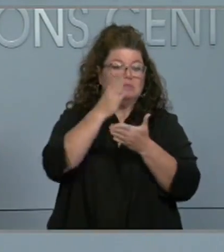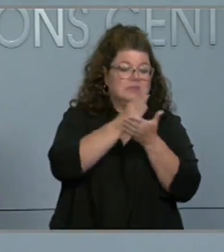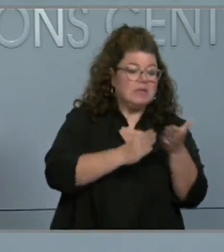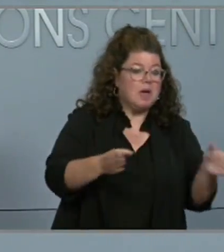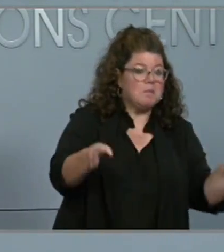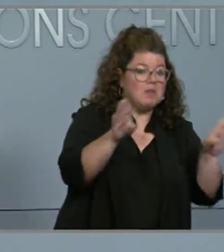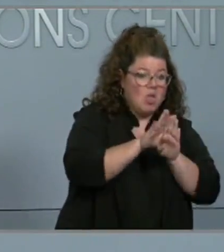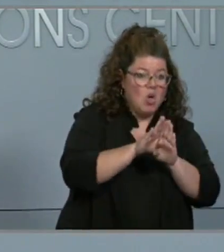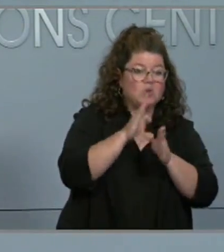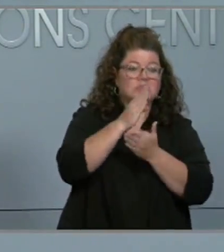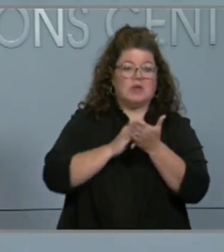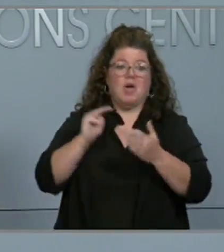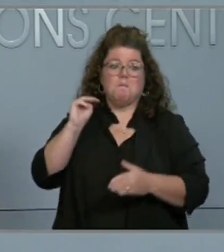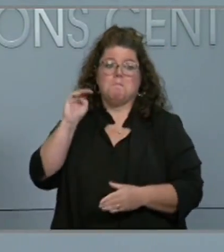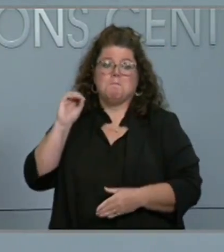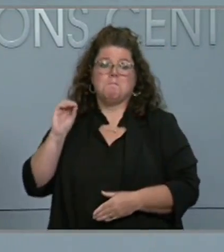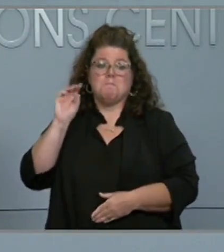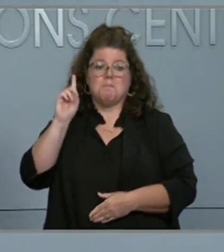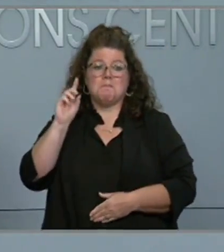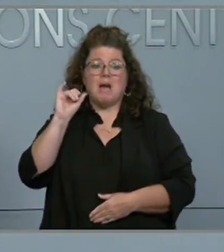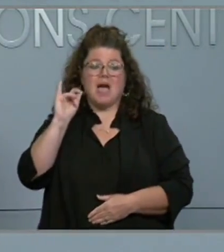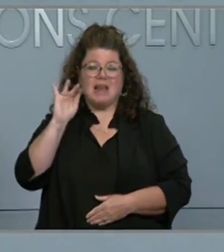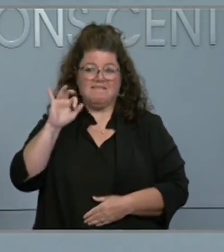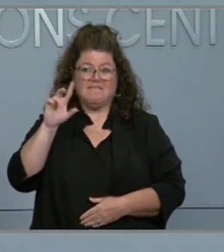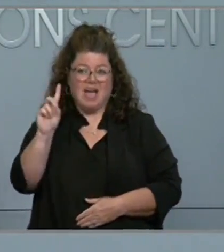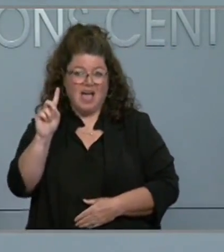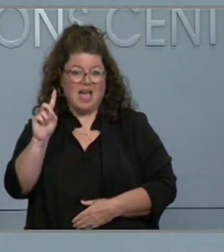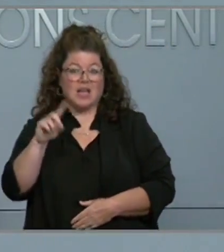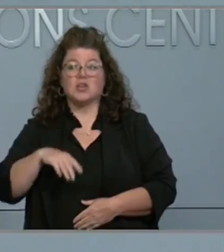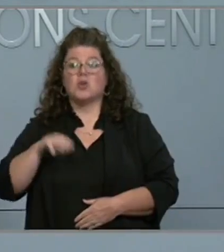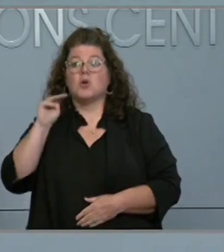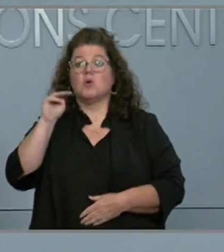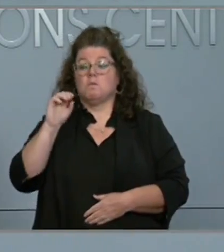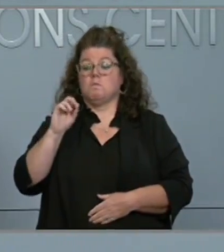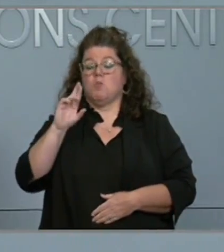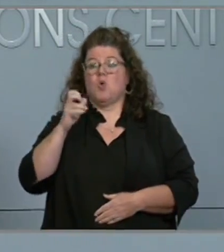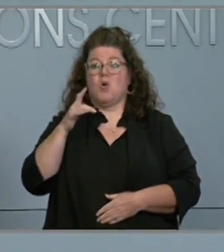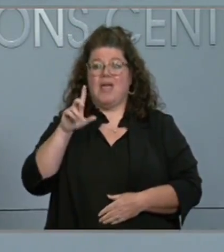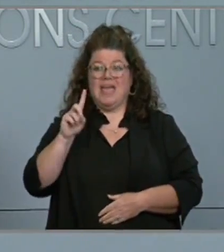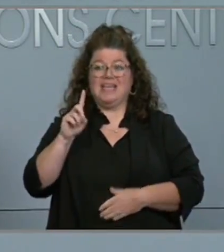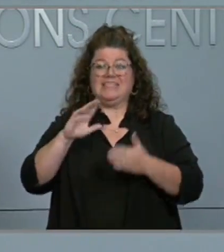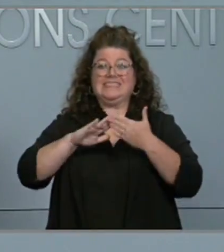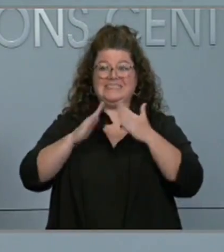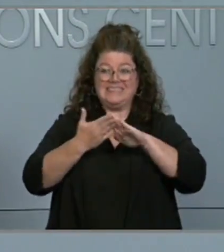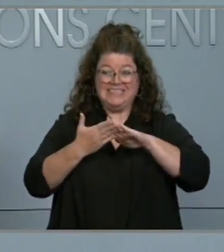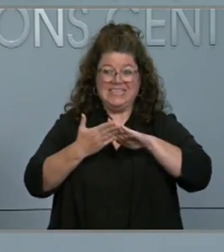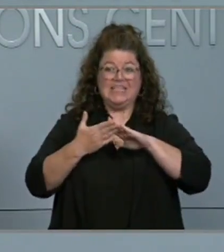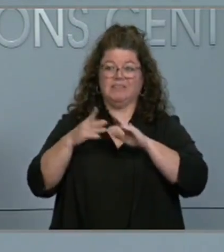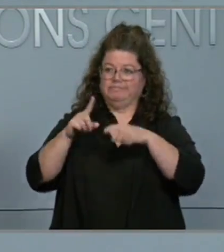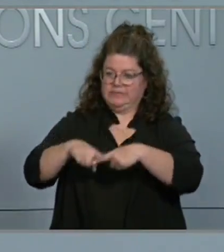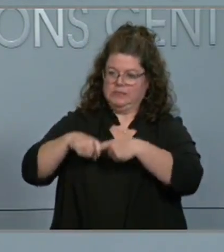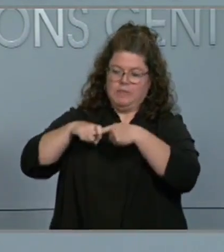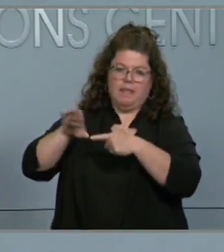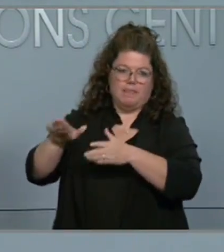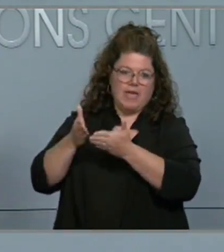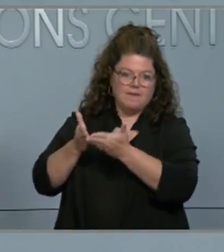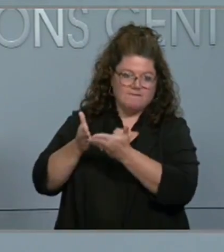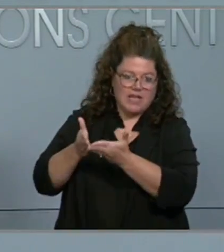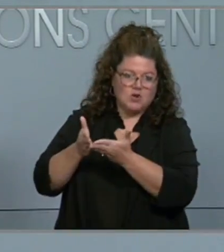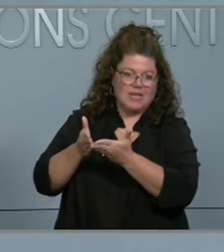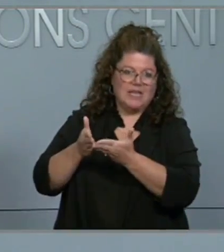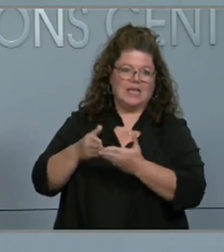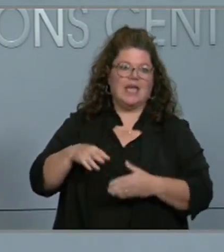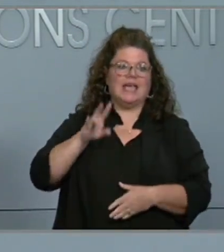of our state ports in Wilmington and Moorhead City are now closed, and the ferry system has suspended all ferry routes until the storm passes.